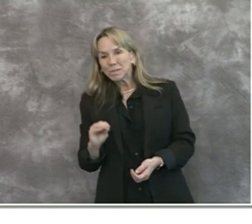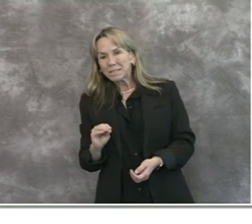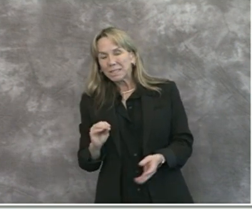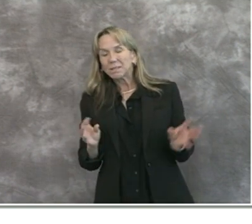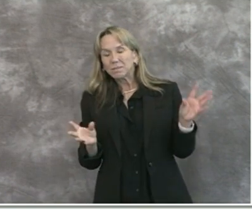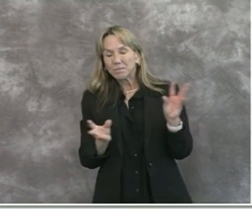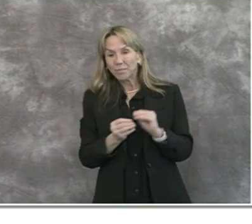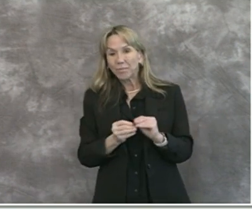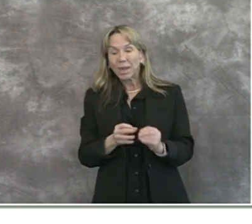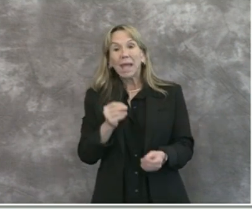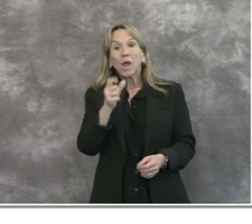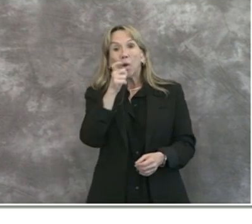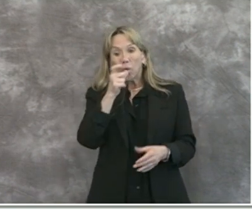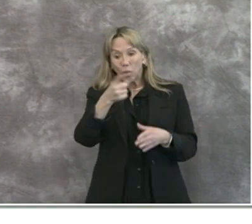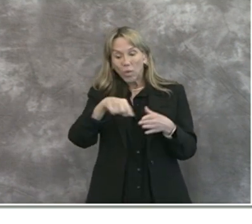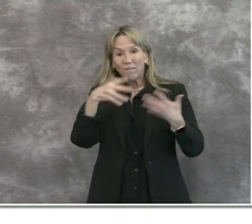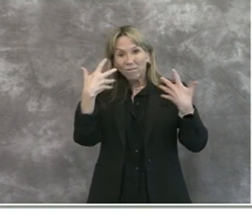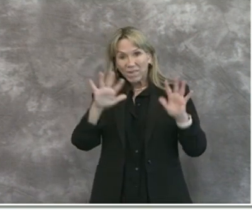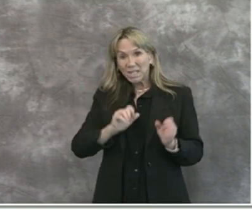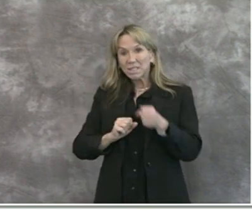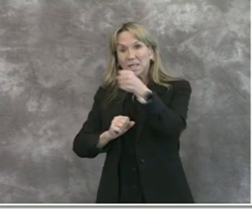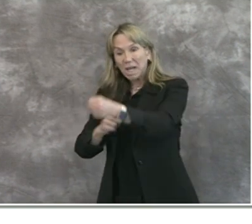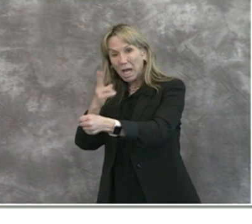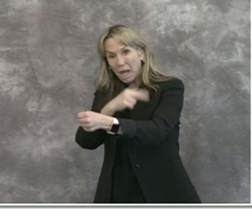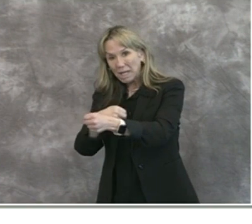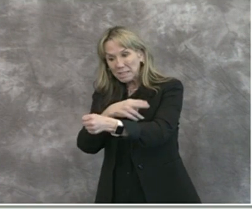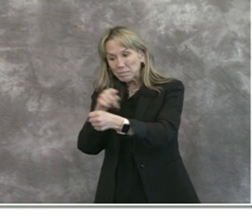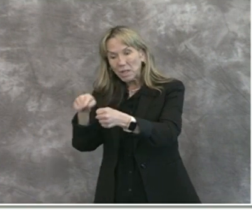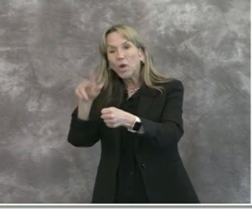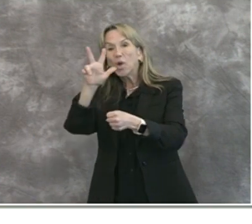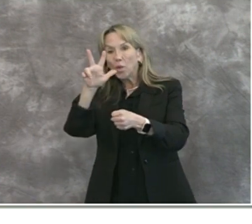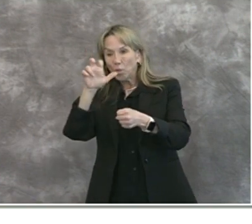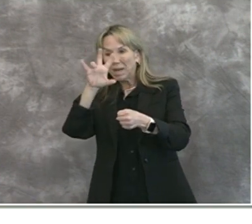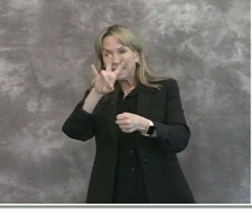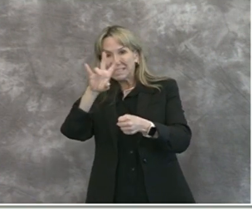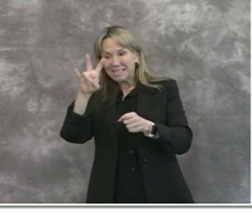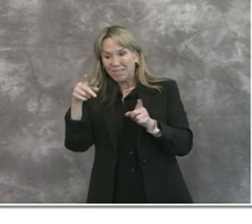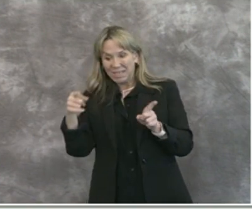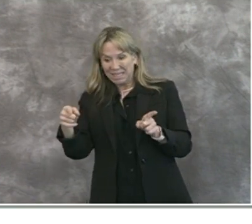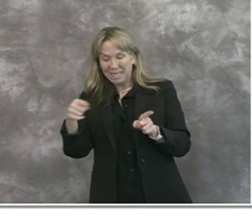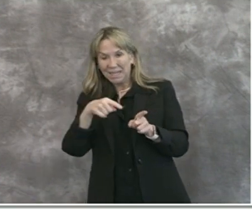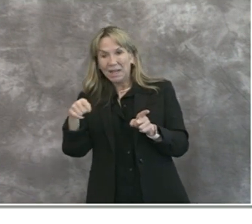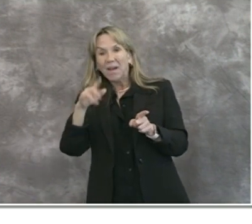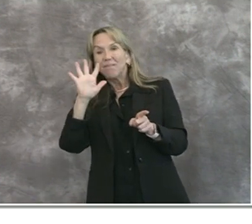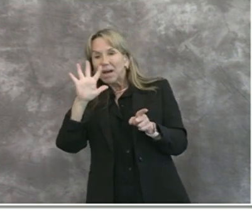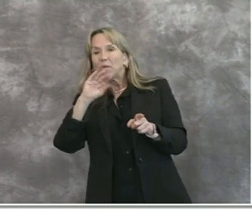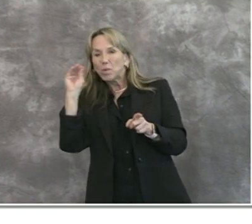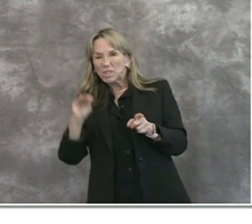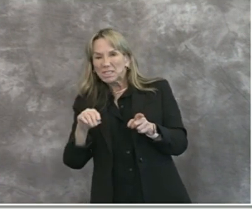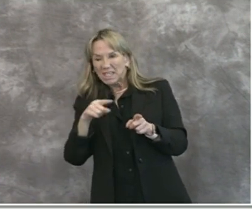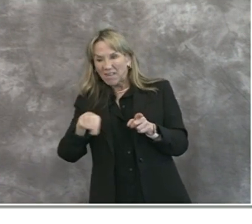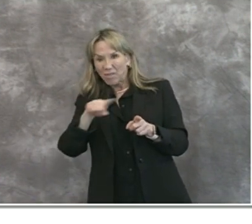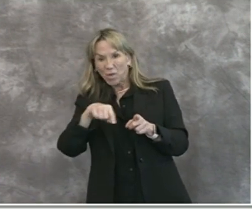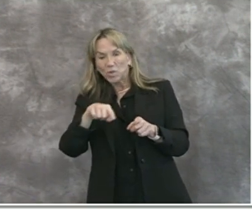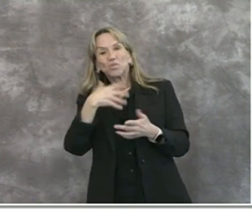And of the number of individuals hospitalized, 377 or 5% of the total have been admitted to the intensive